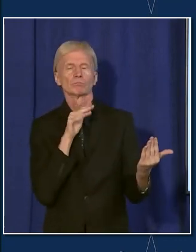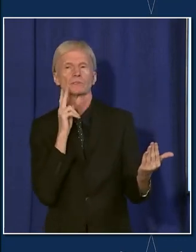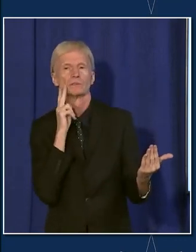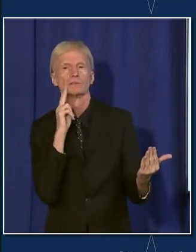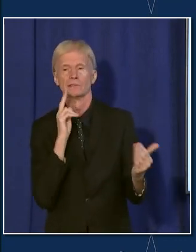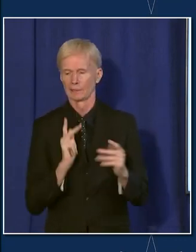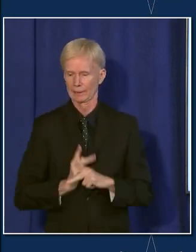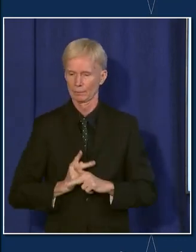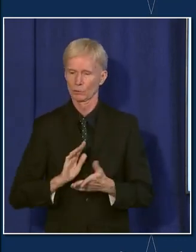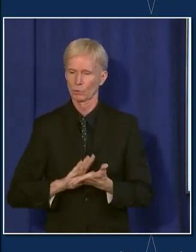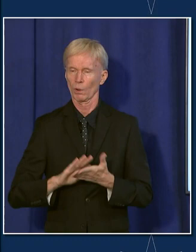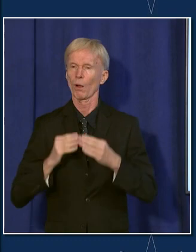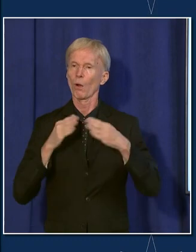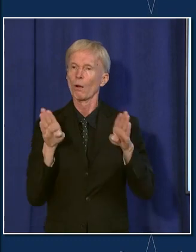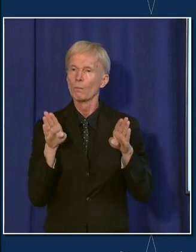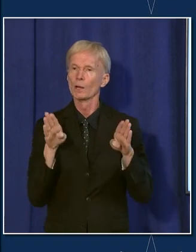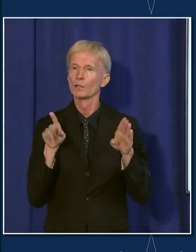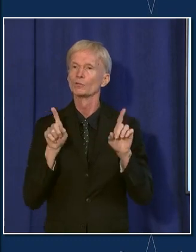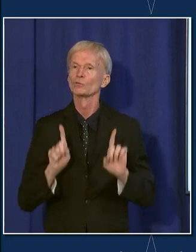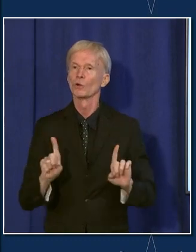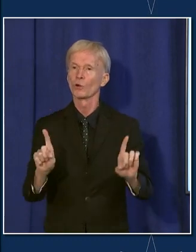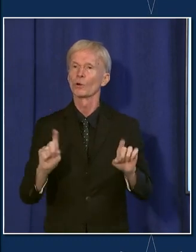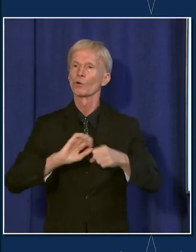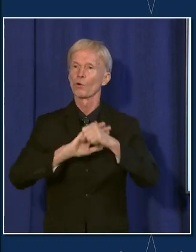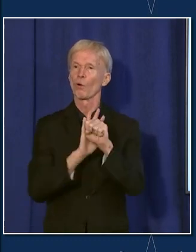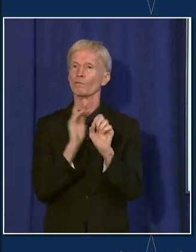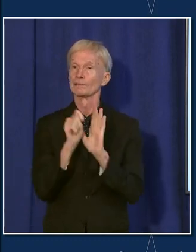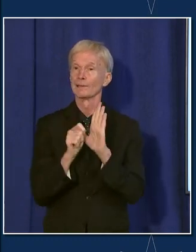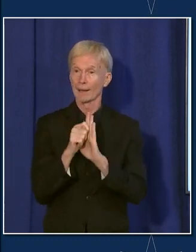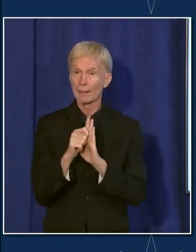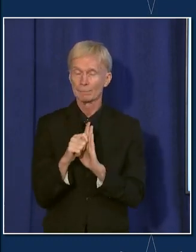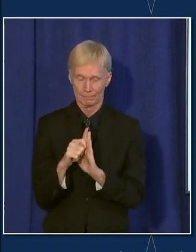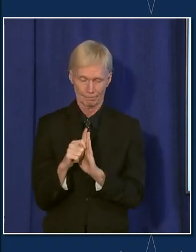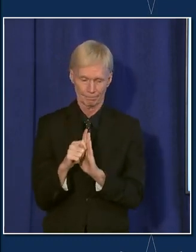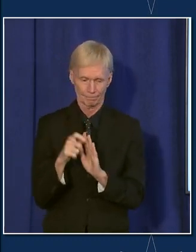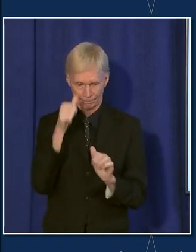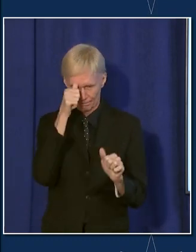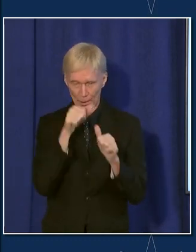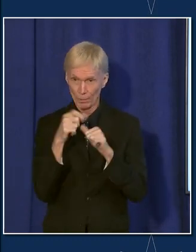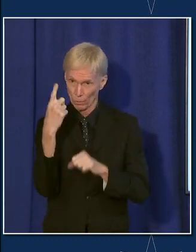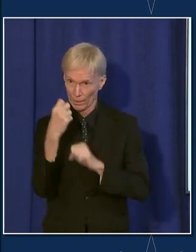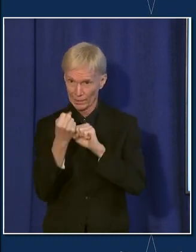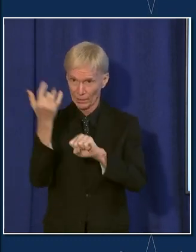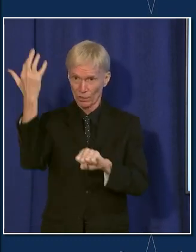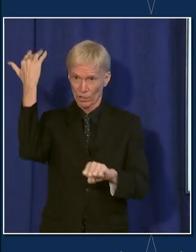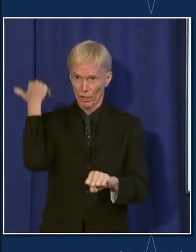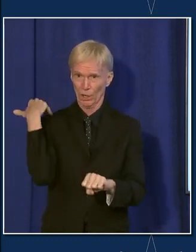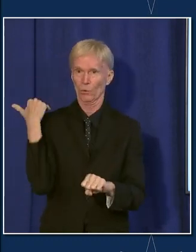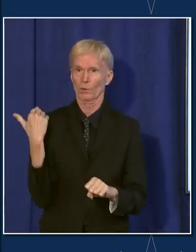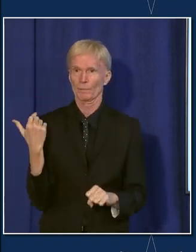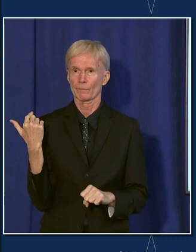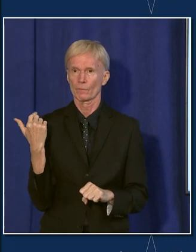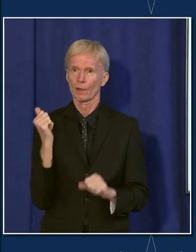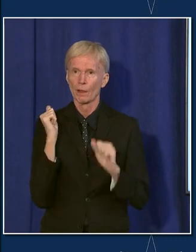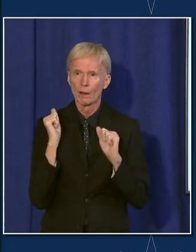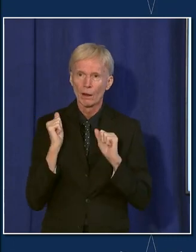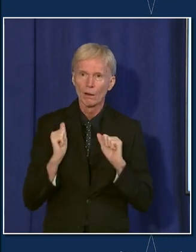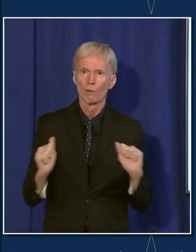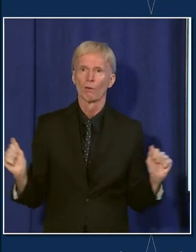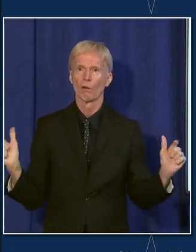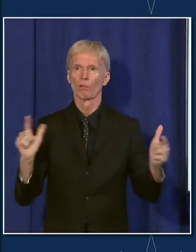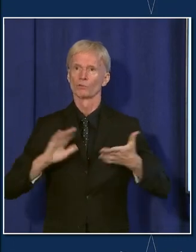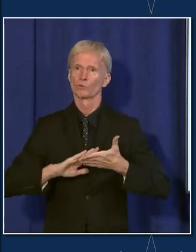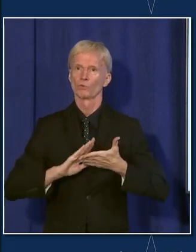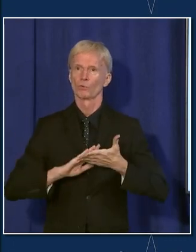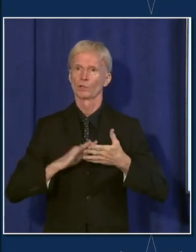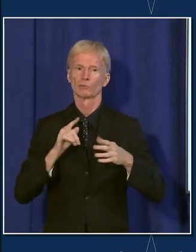open and safe during COVID. And when you look back to last, you a year ago, when we were when all the schools around Chicago